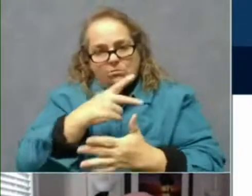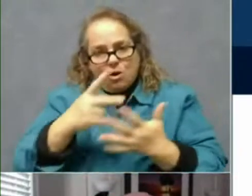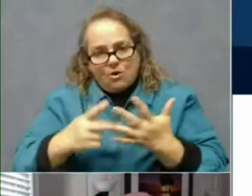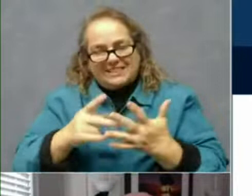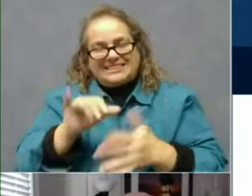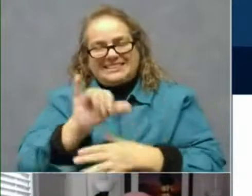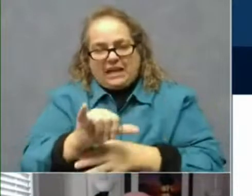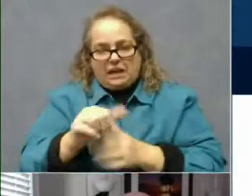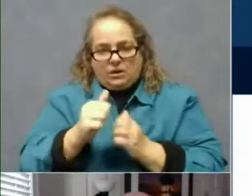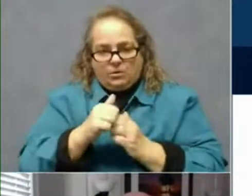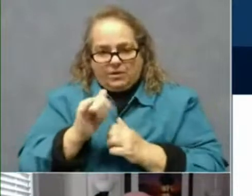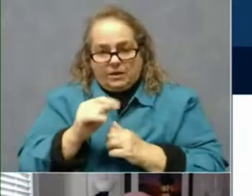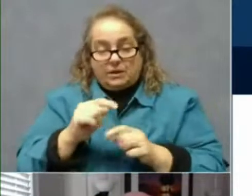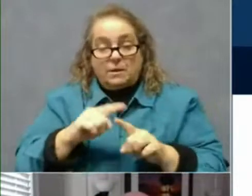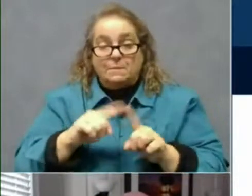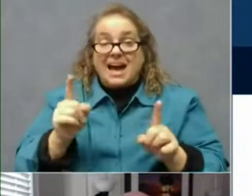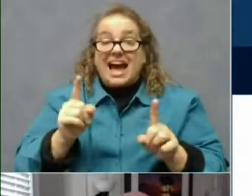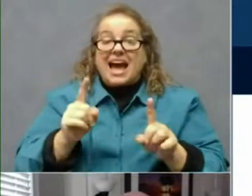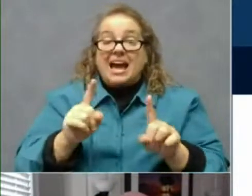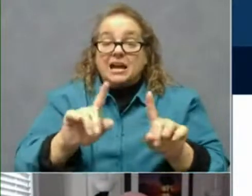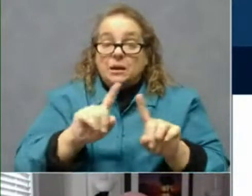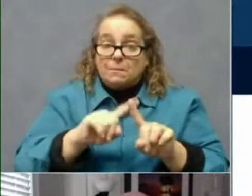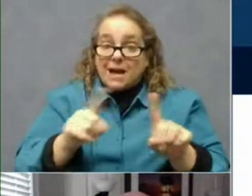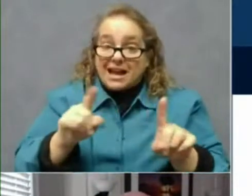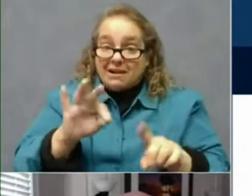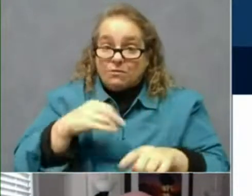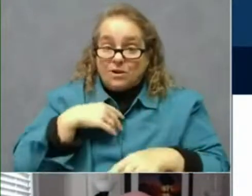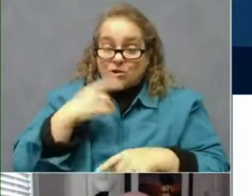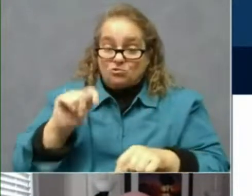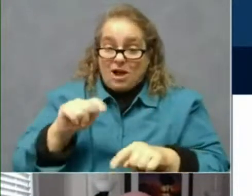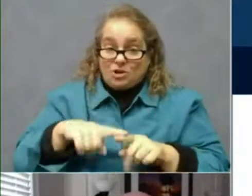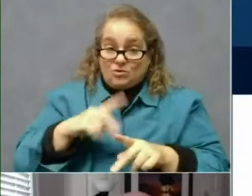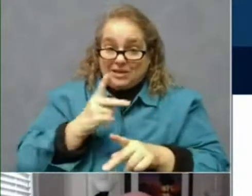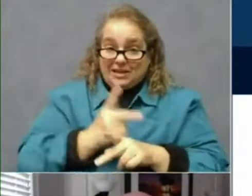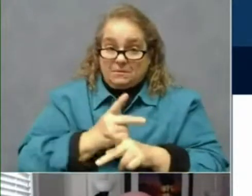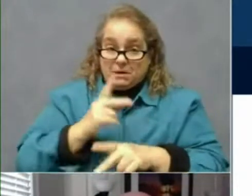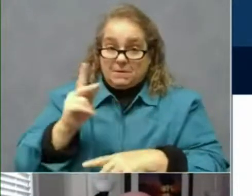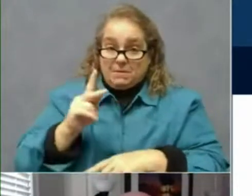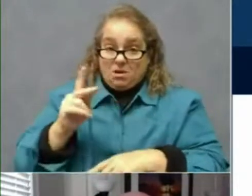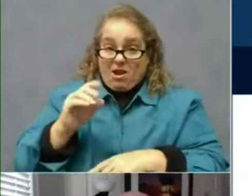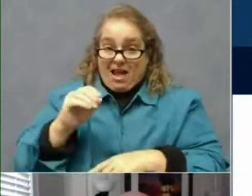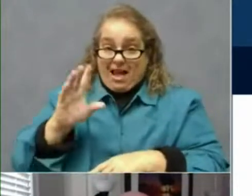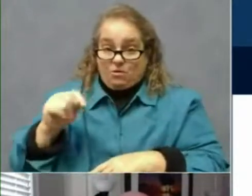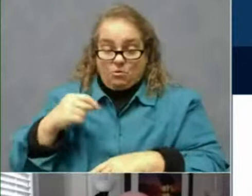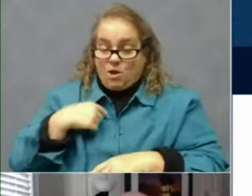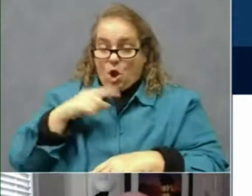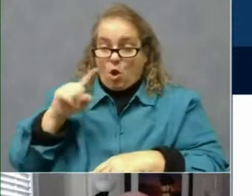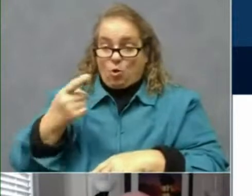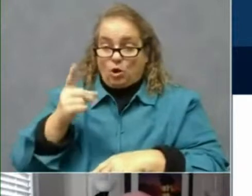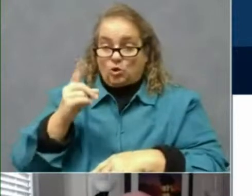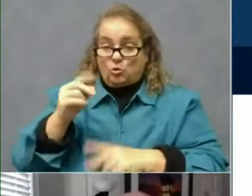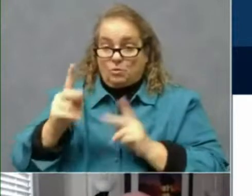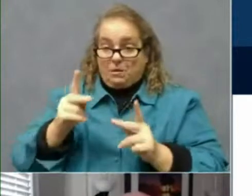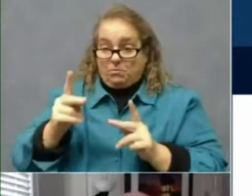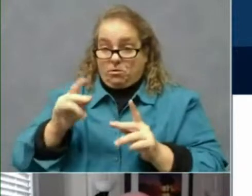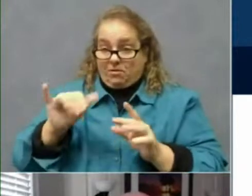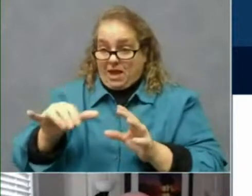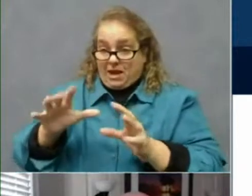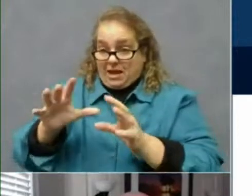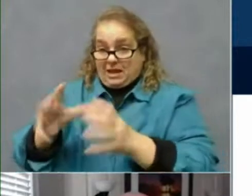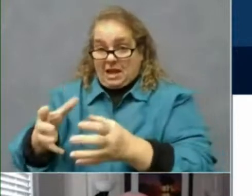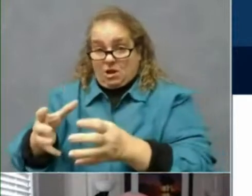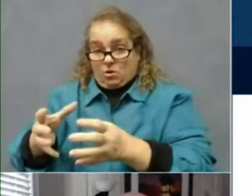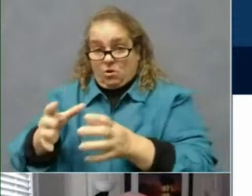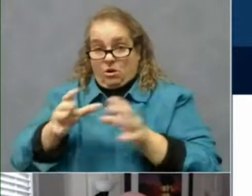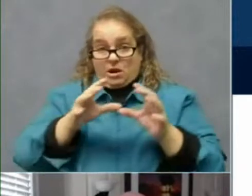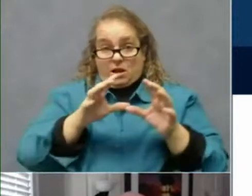if we're trying to keep people out and say we only do people in a certain category at time, now we're slowing ourselves